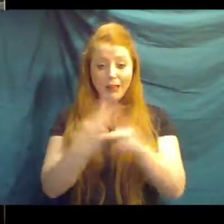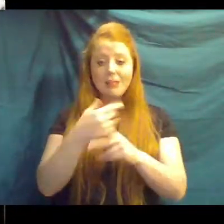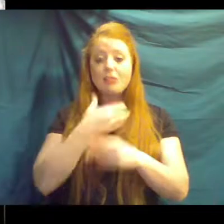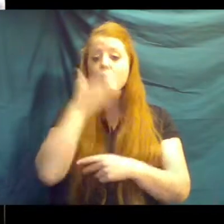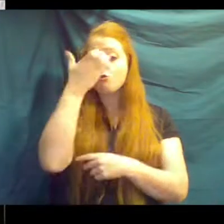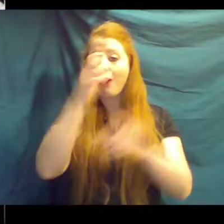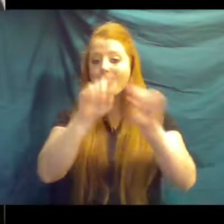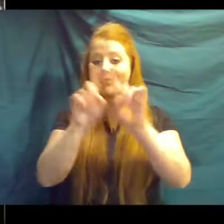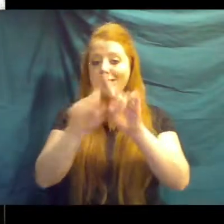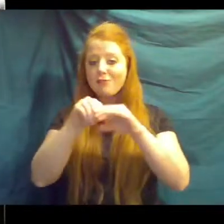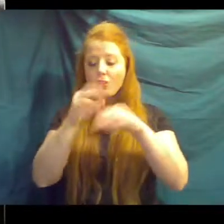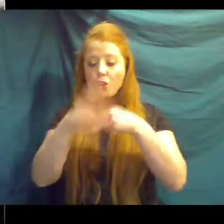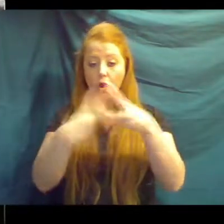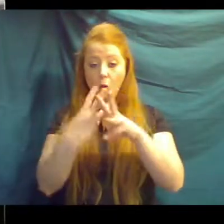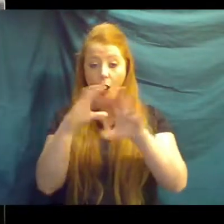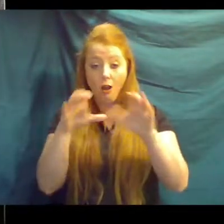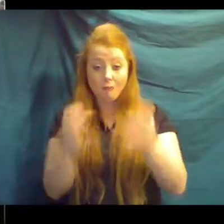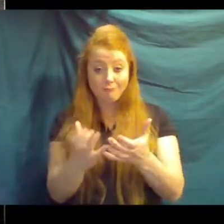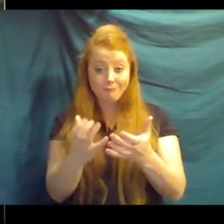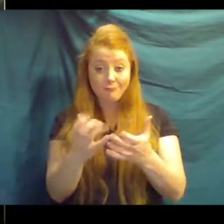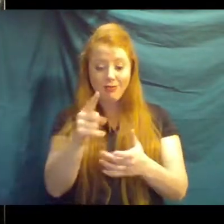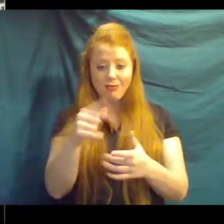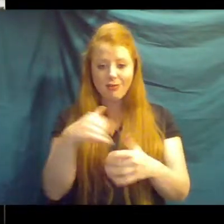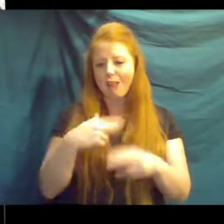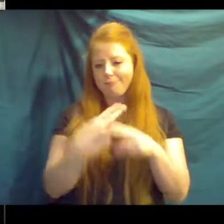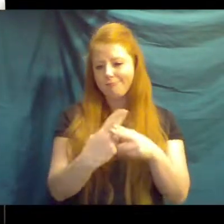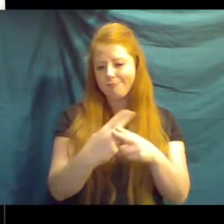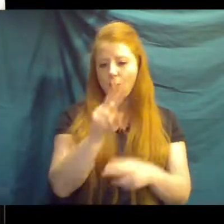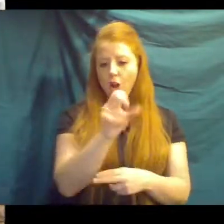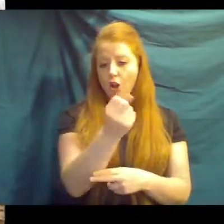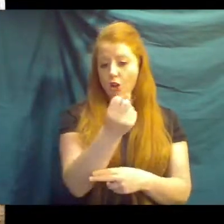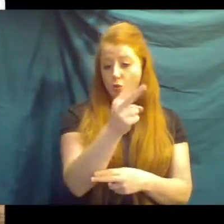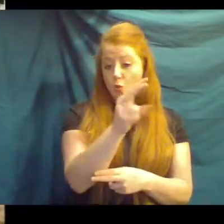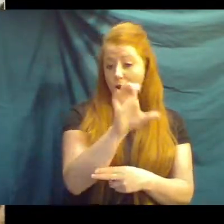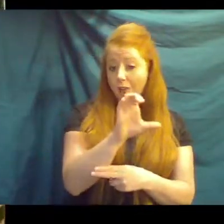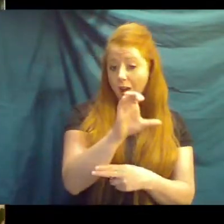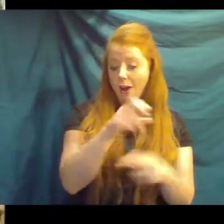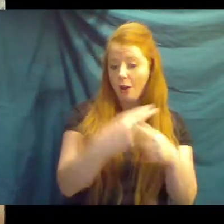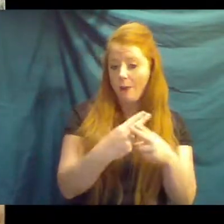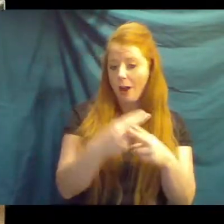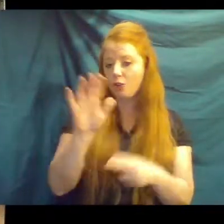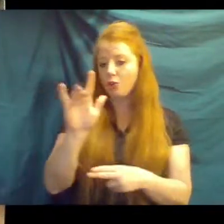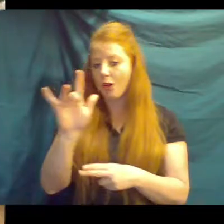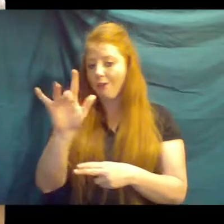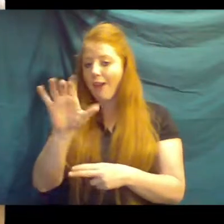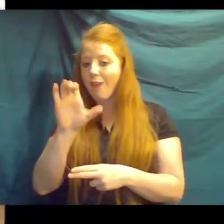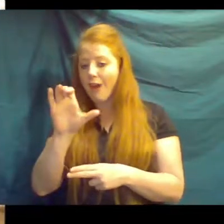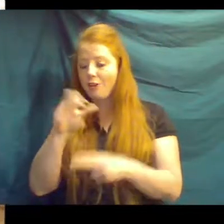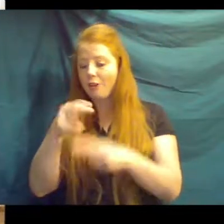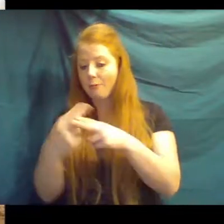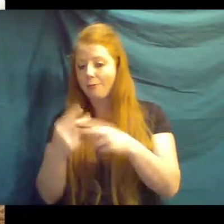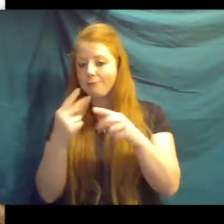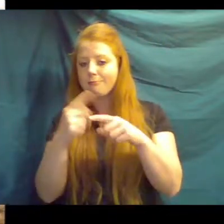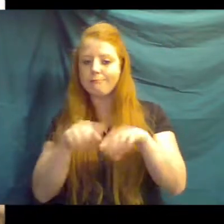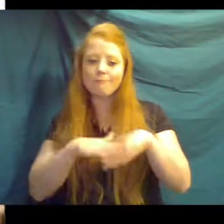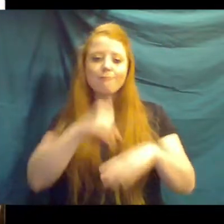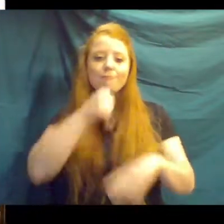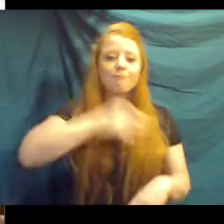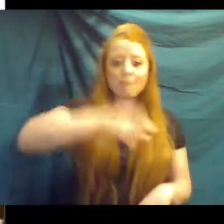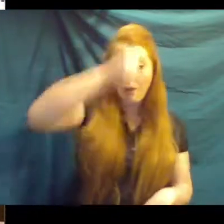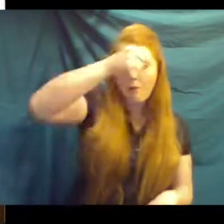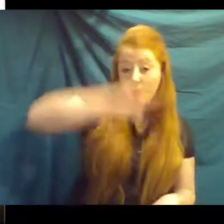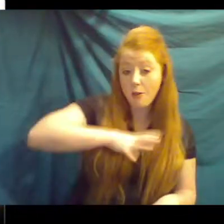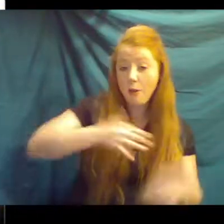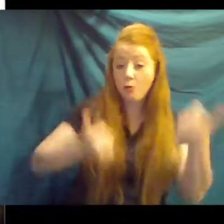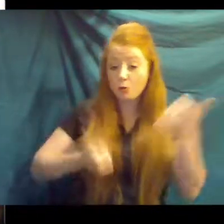These guys can range anywhere from about 1,200 pounds to 2,500 pounds in weight, depending on if they're male or female. Tessa and Cece